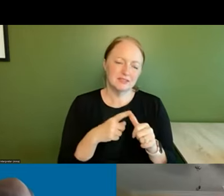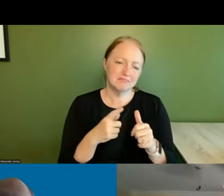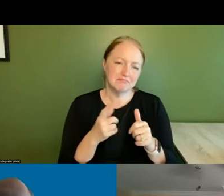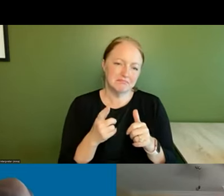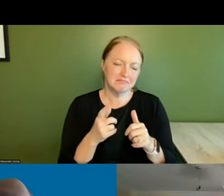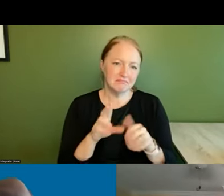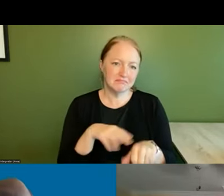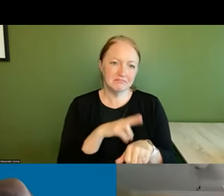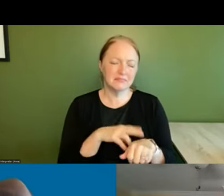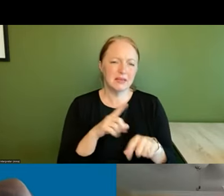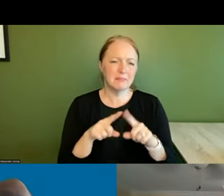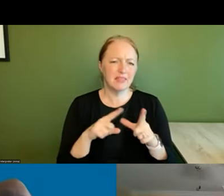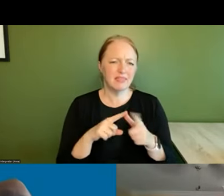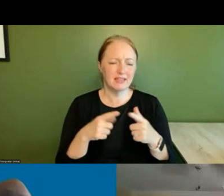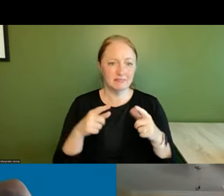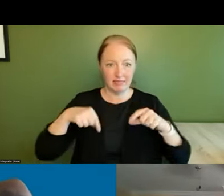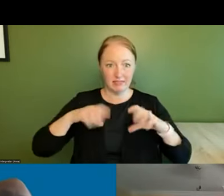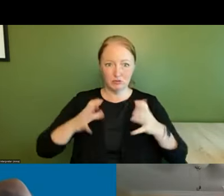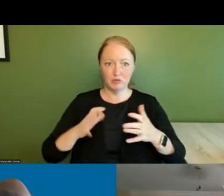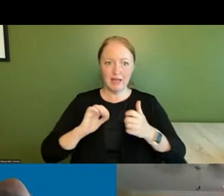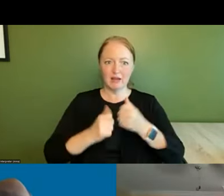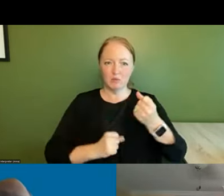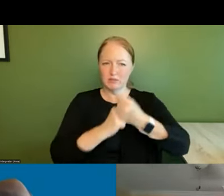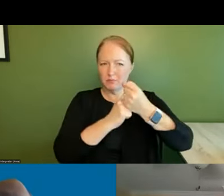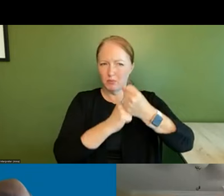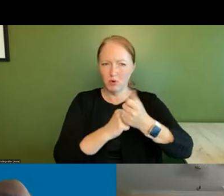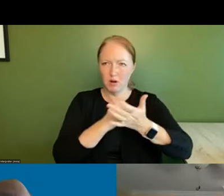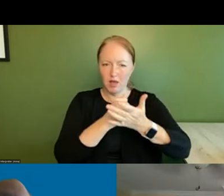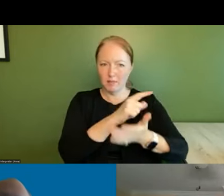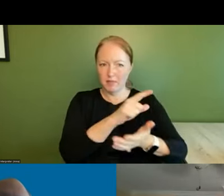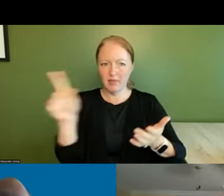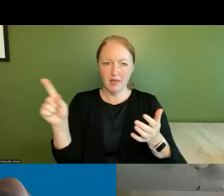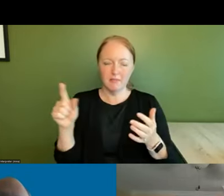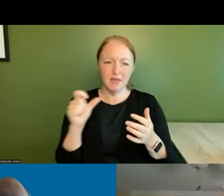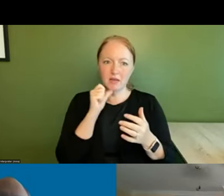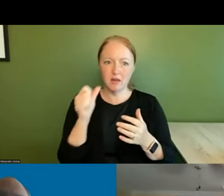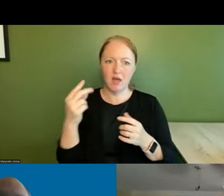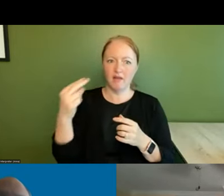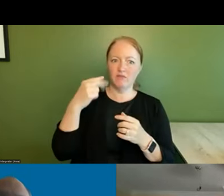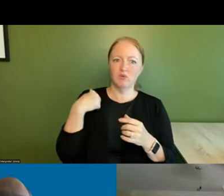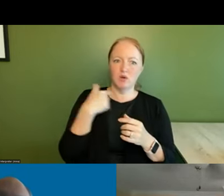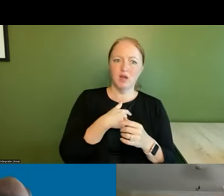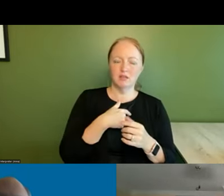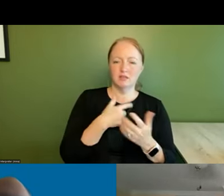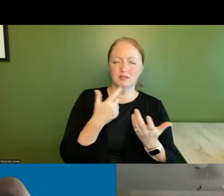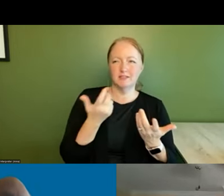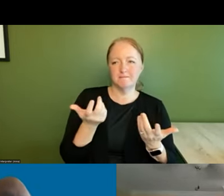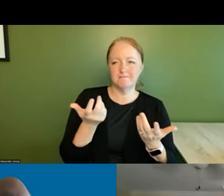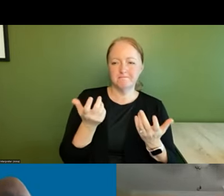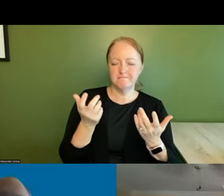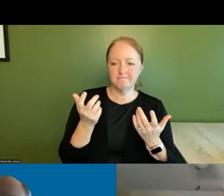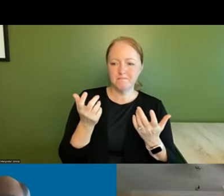but then how can this group support or help that and not be perceived as if you will uh